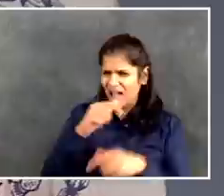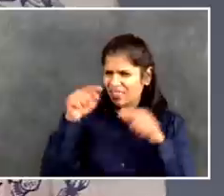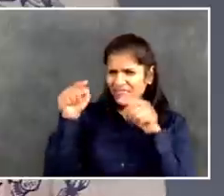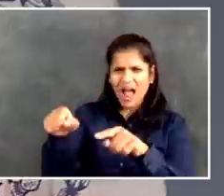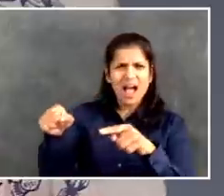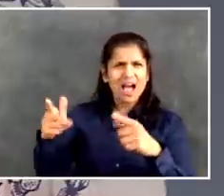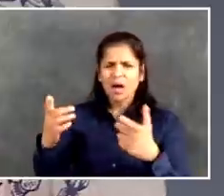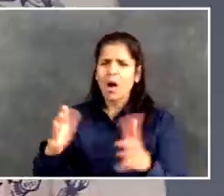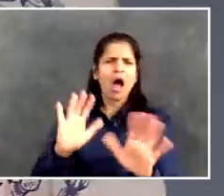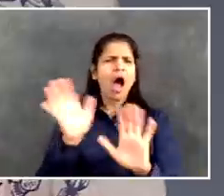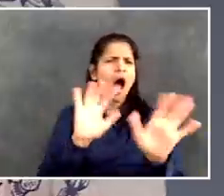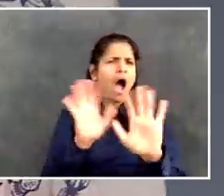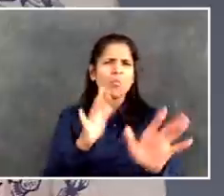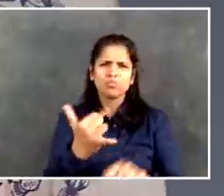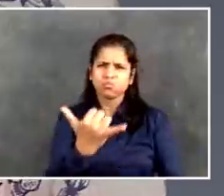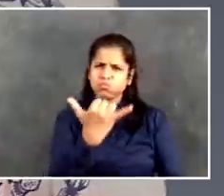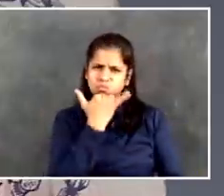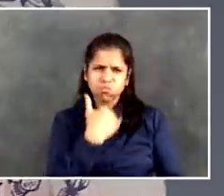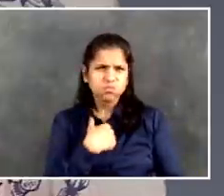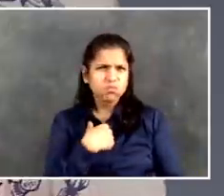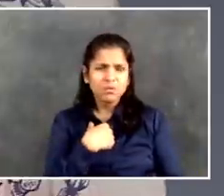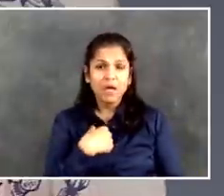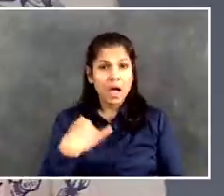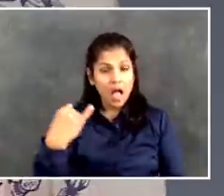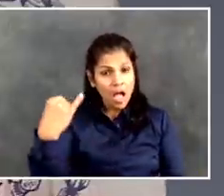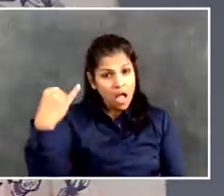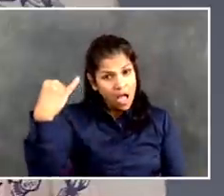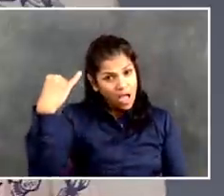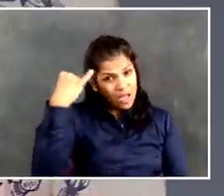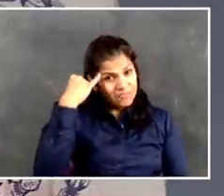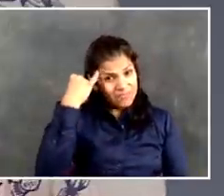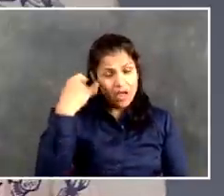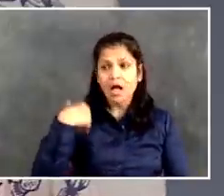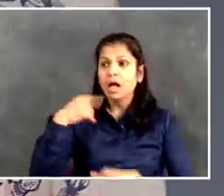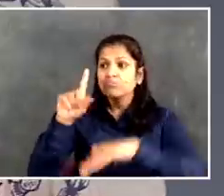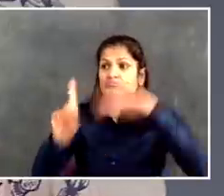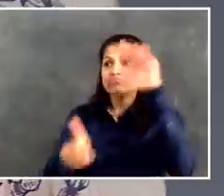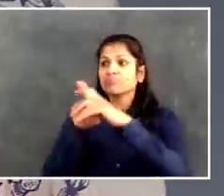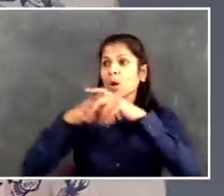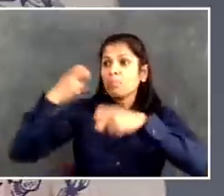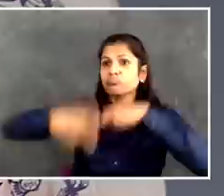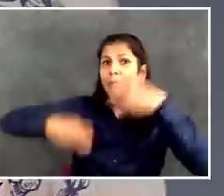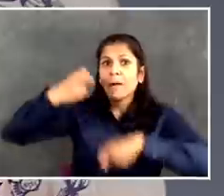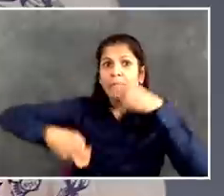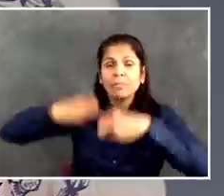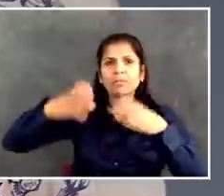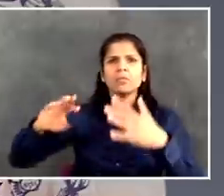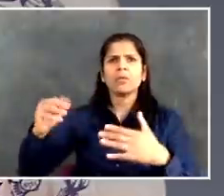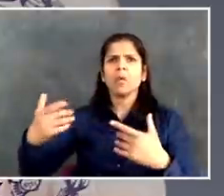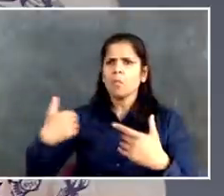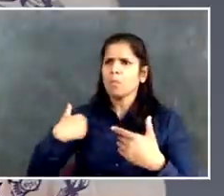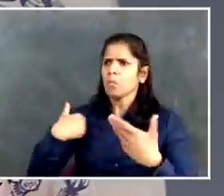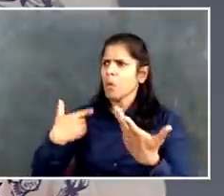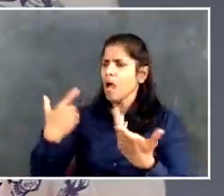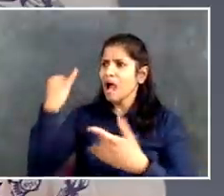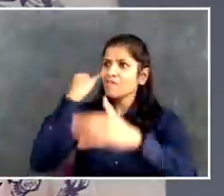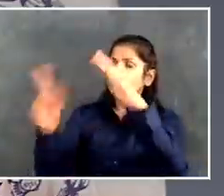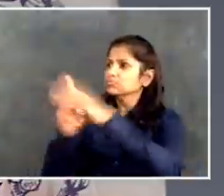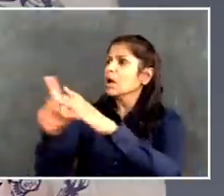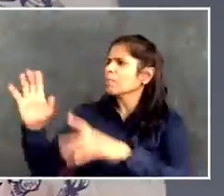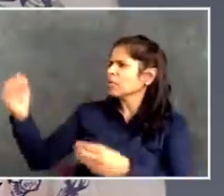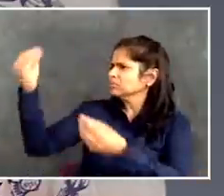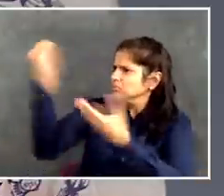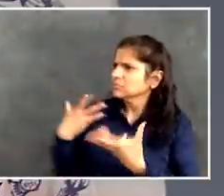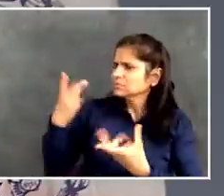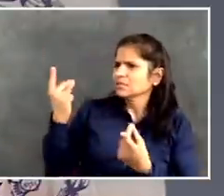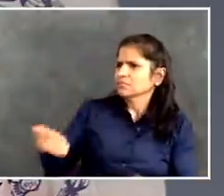and I assume she's talked to Commissioner Shea, which would be the first stop. And if she thinks his strategies aren't working, she should